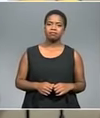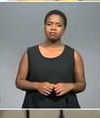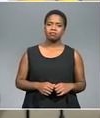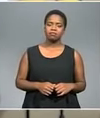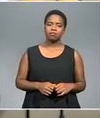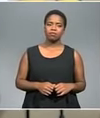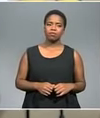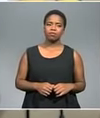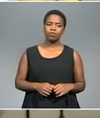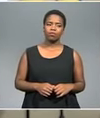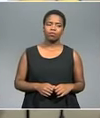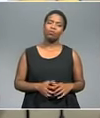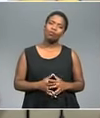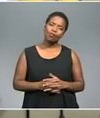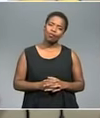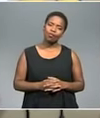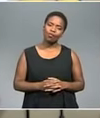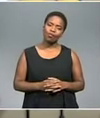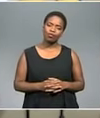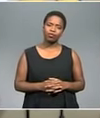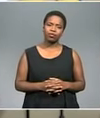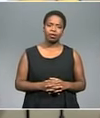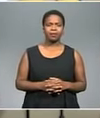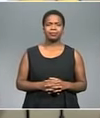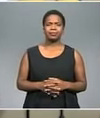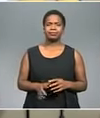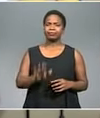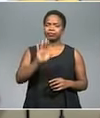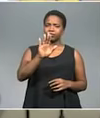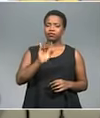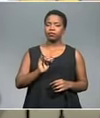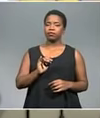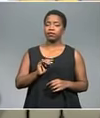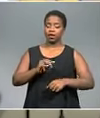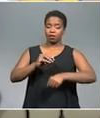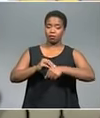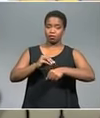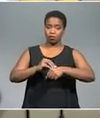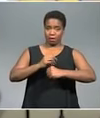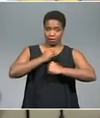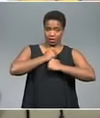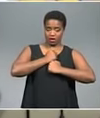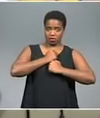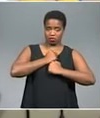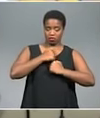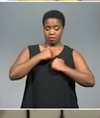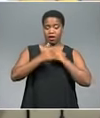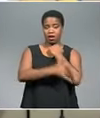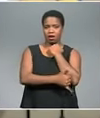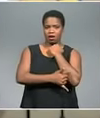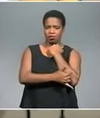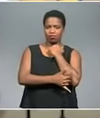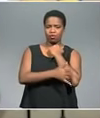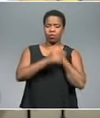It's to take our natural resources. Our problem, the real problem in Venezuela, is our natural